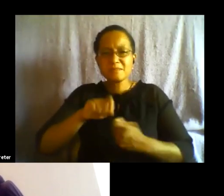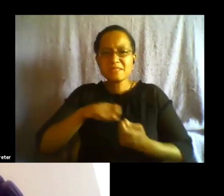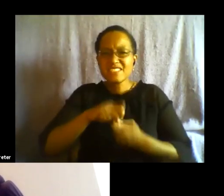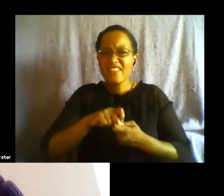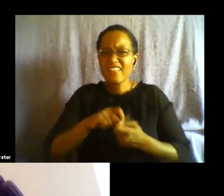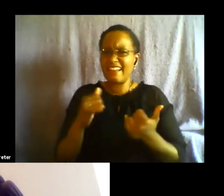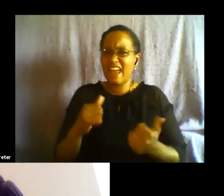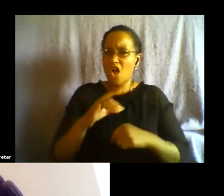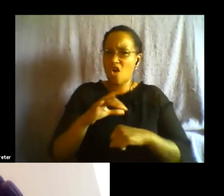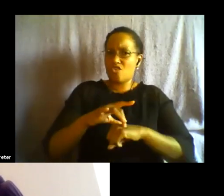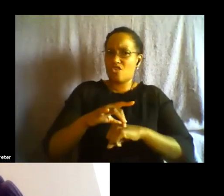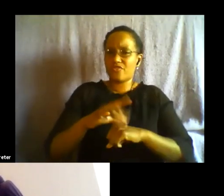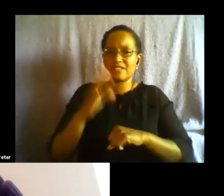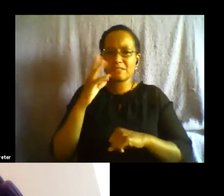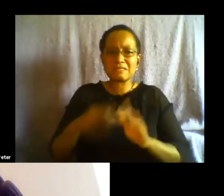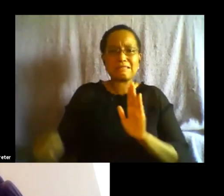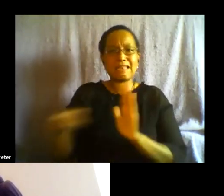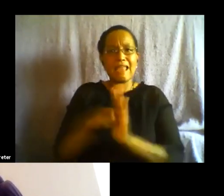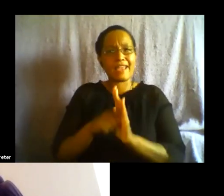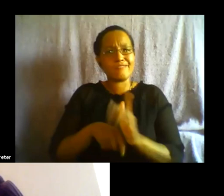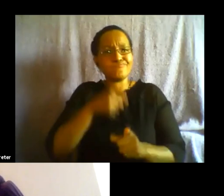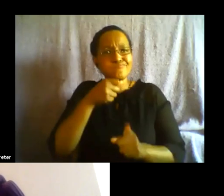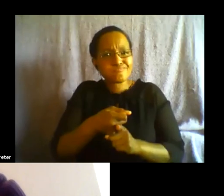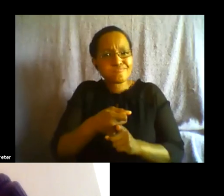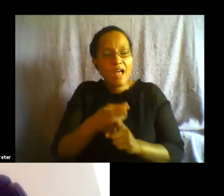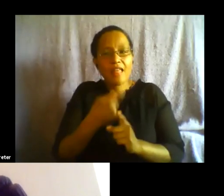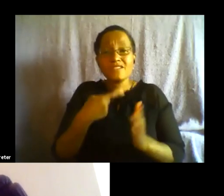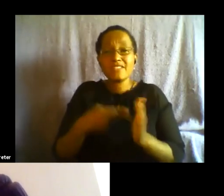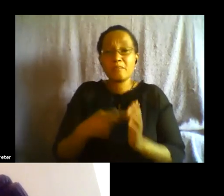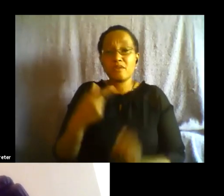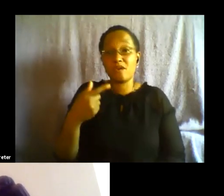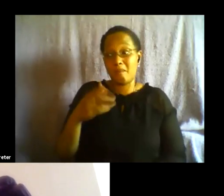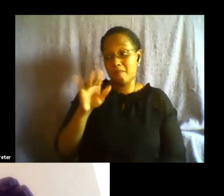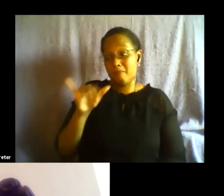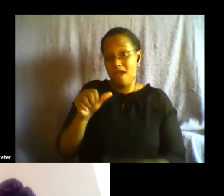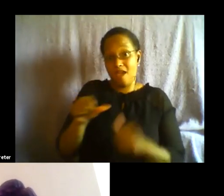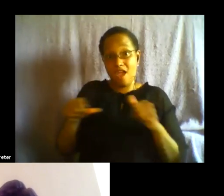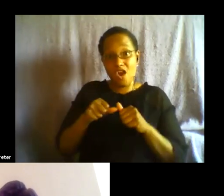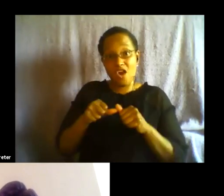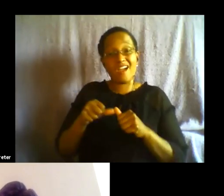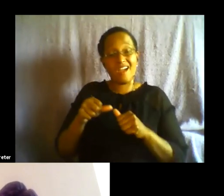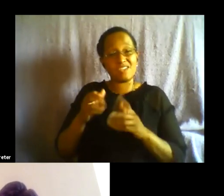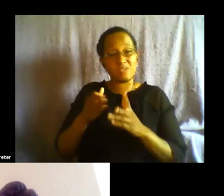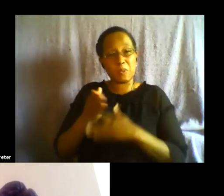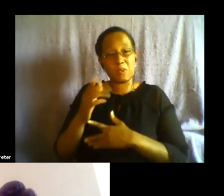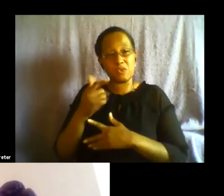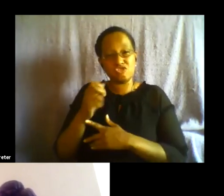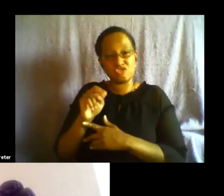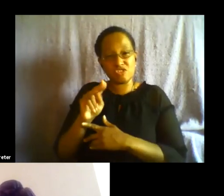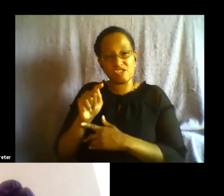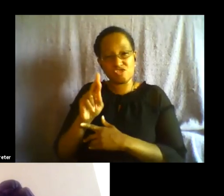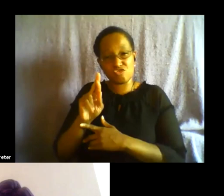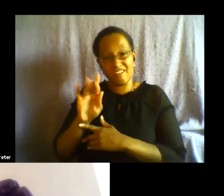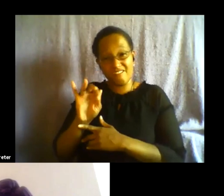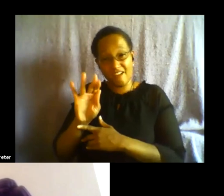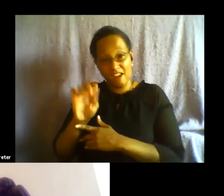impacted so through gentrification specifically in the bay area but also in the movement for black lives on